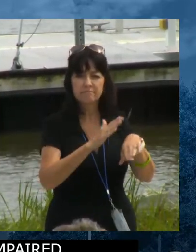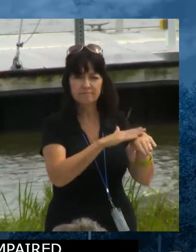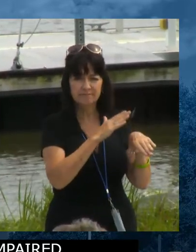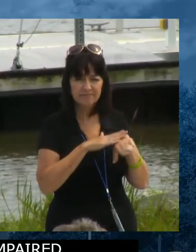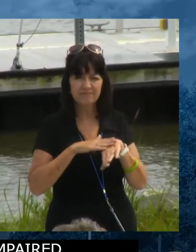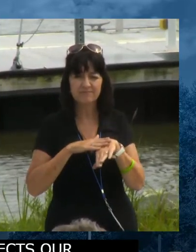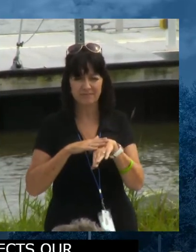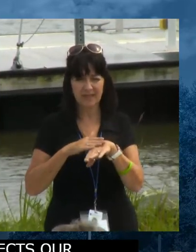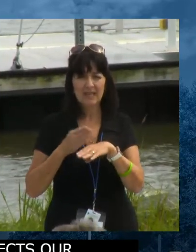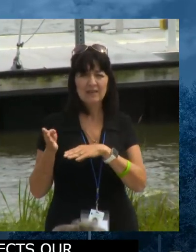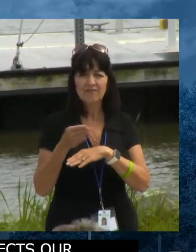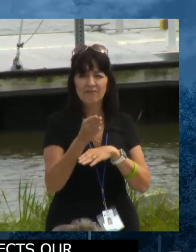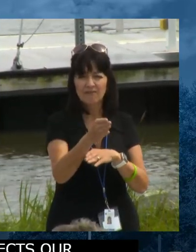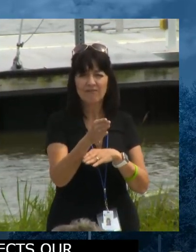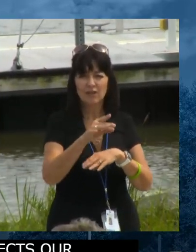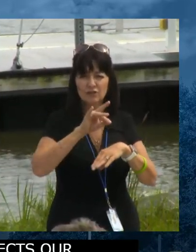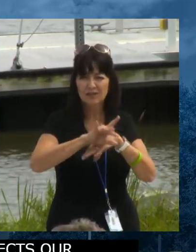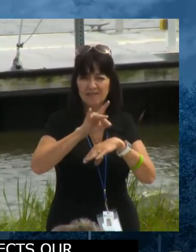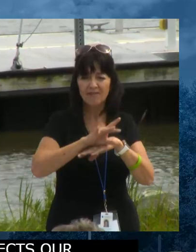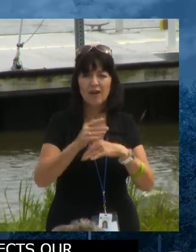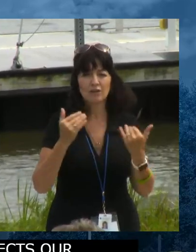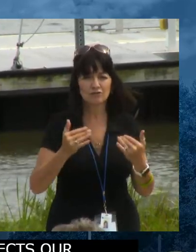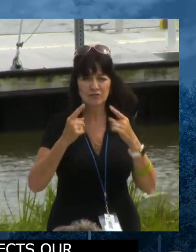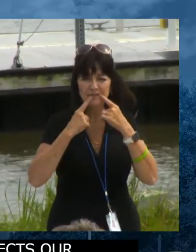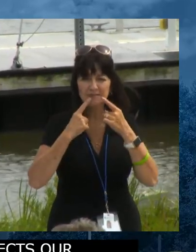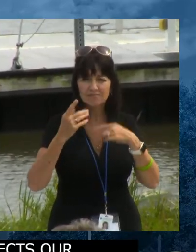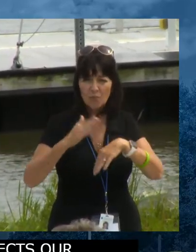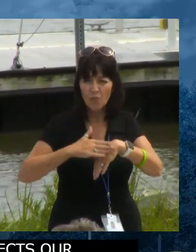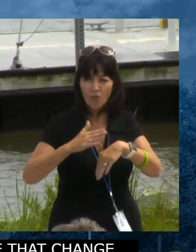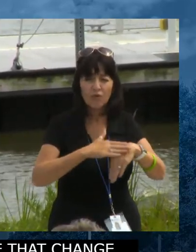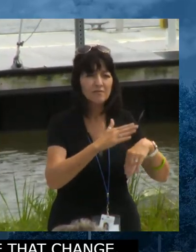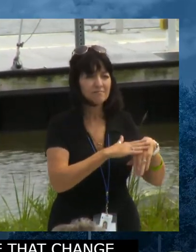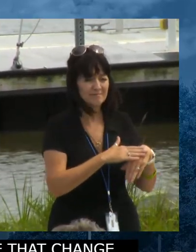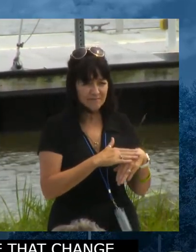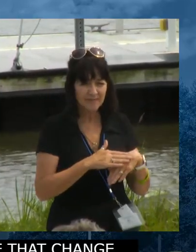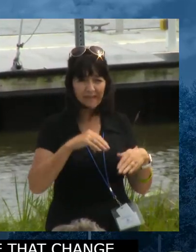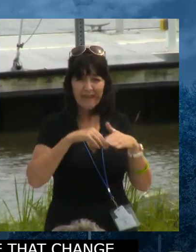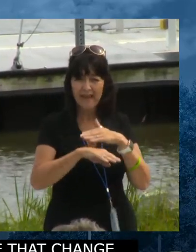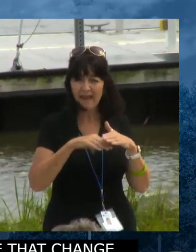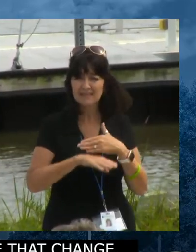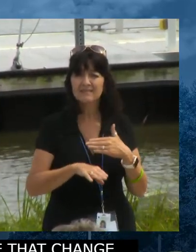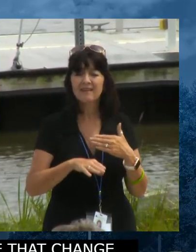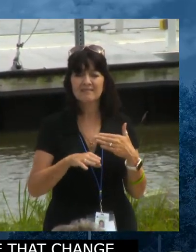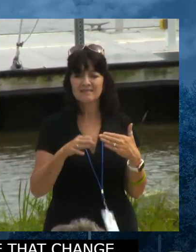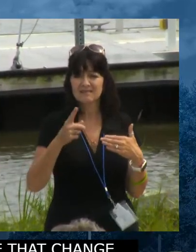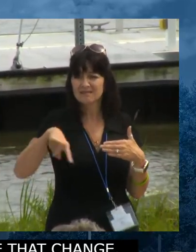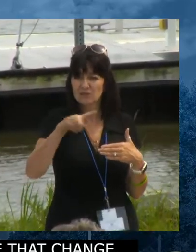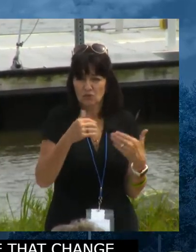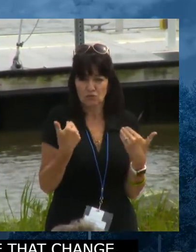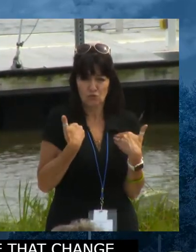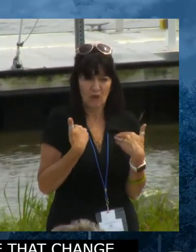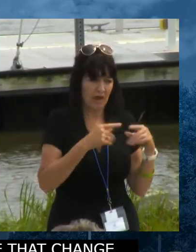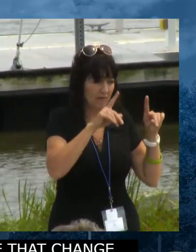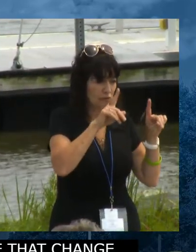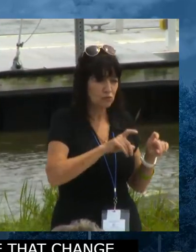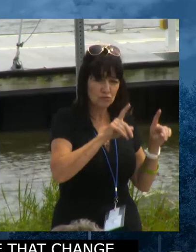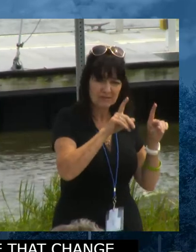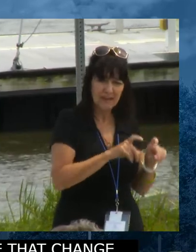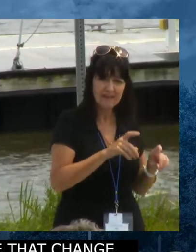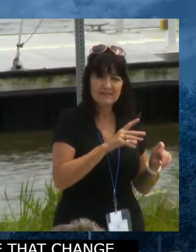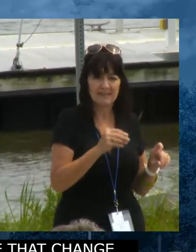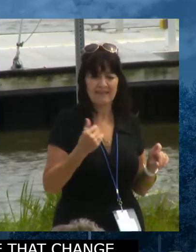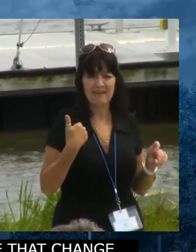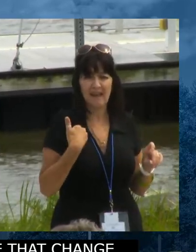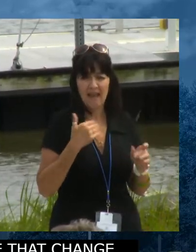not the only problems. As was spoken earlier today, access to tested and treated clean drinking water still varies by geographic region